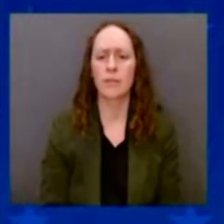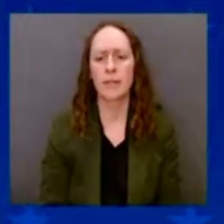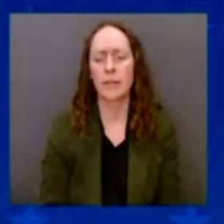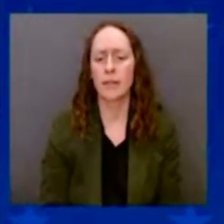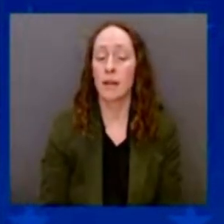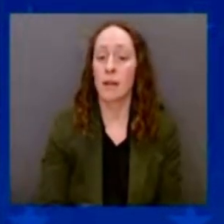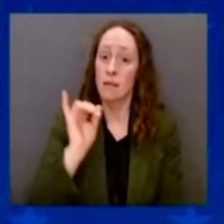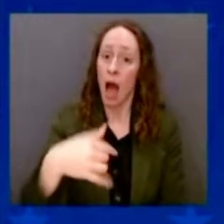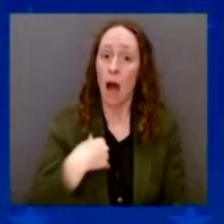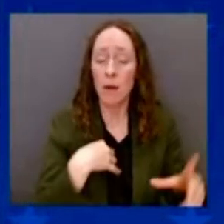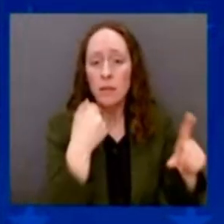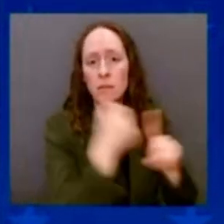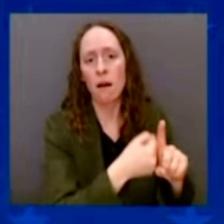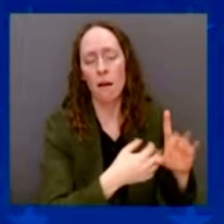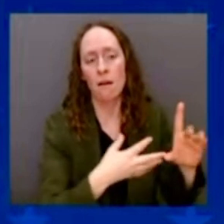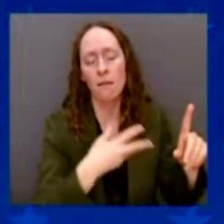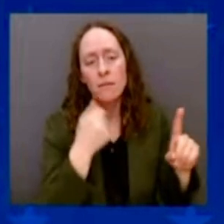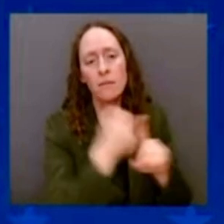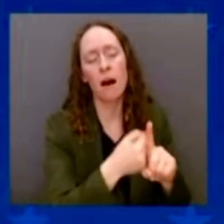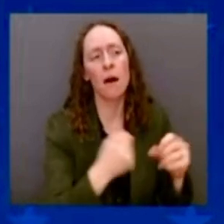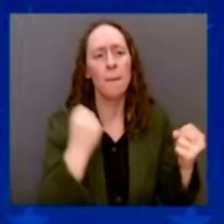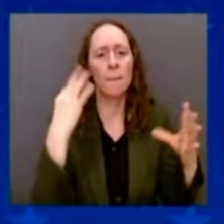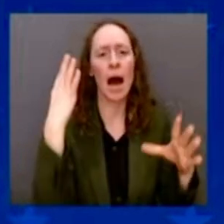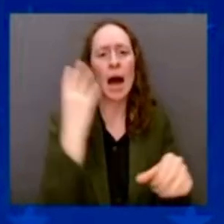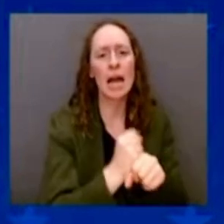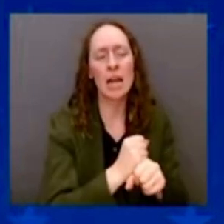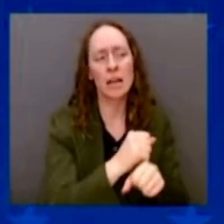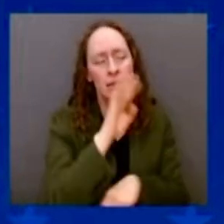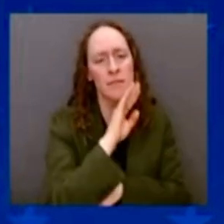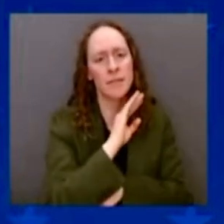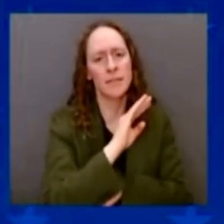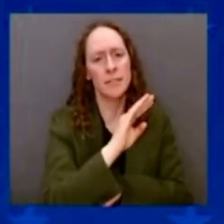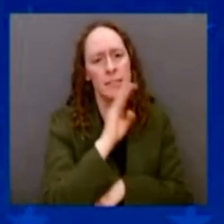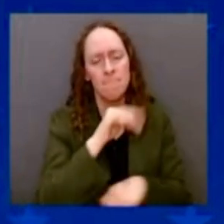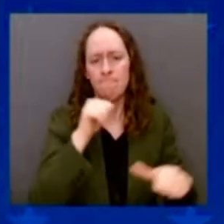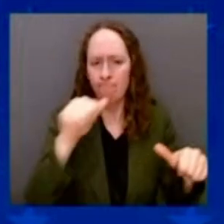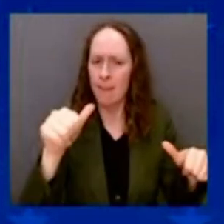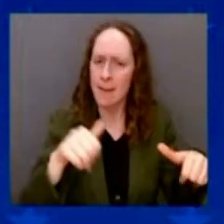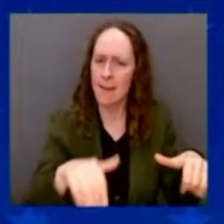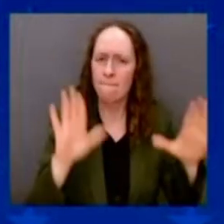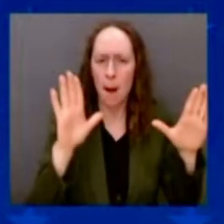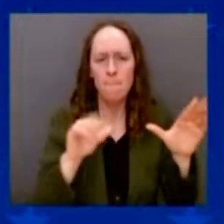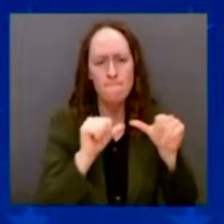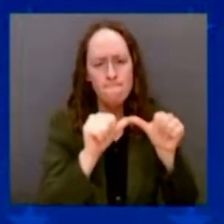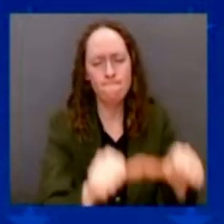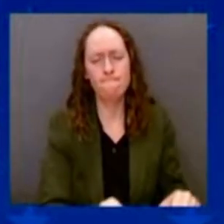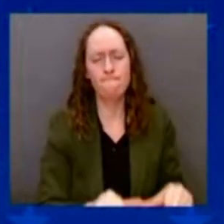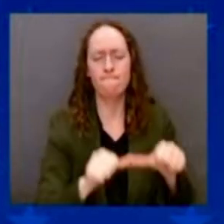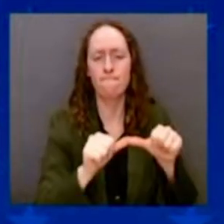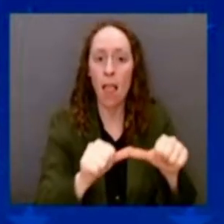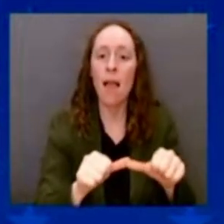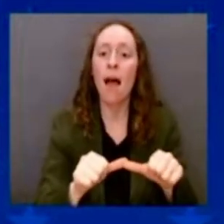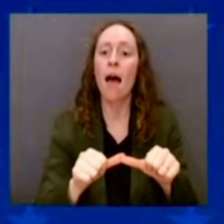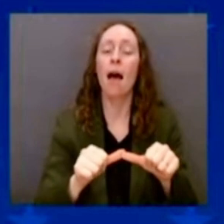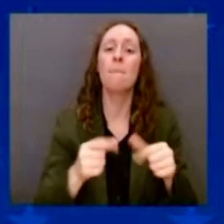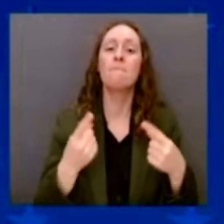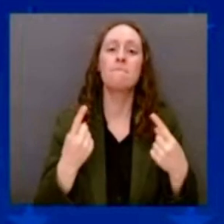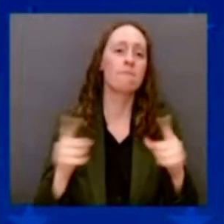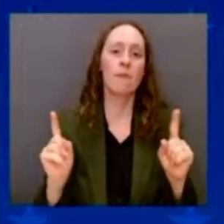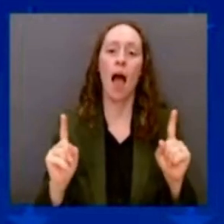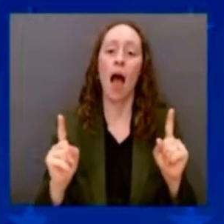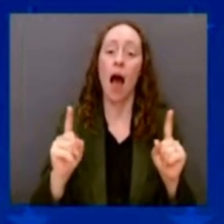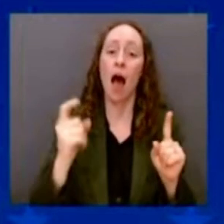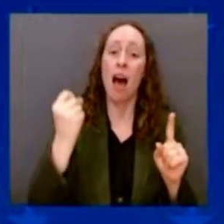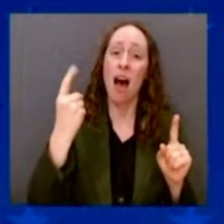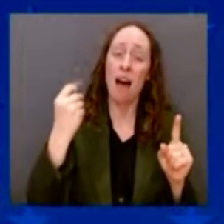for decades, and that I just signed last year, we took big pharma on. And we won. For the first time,